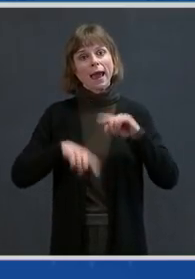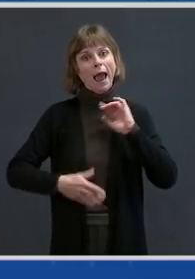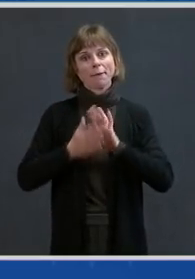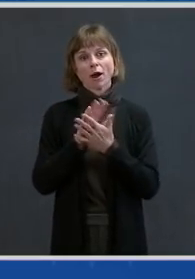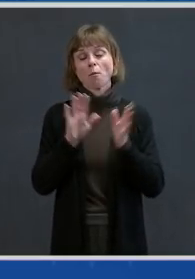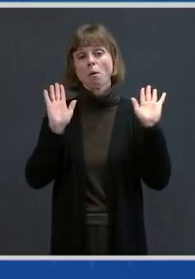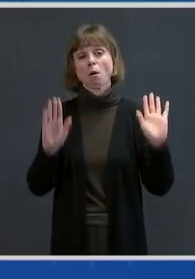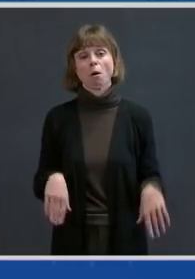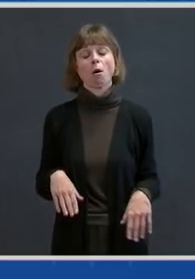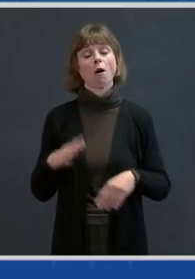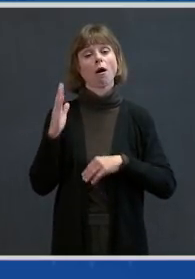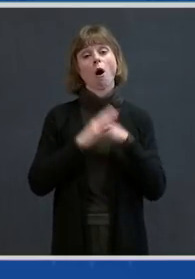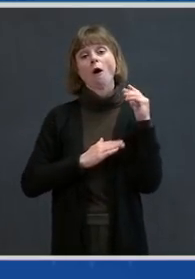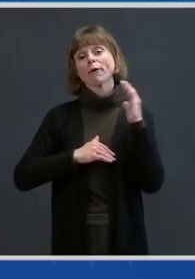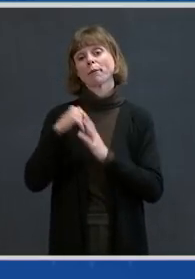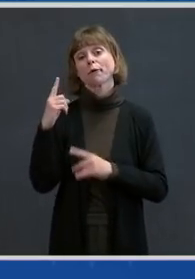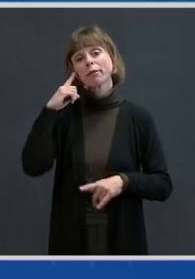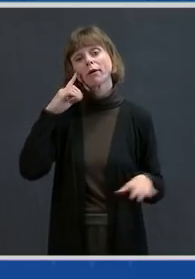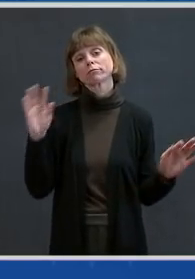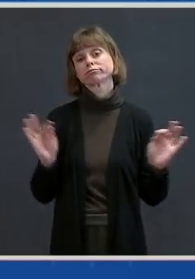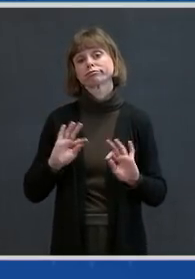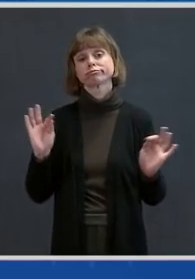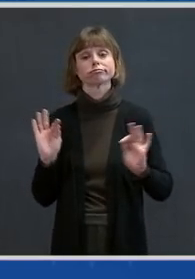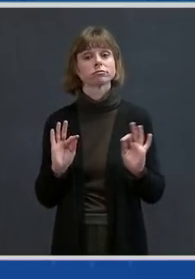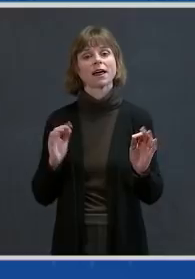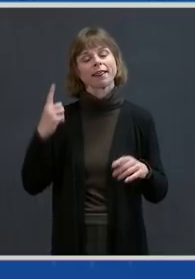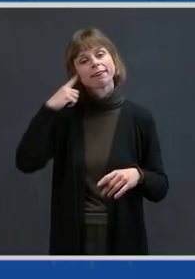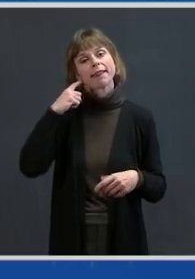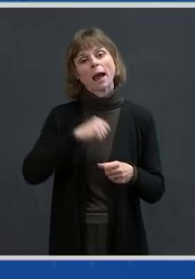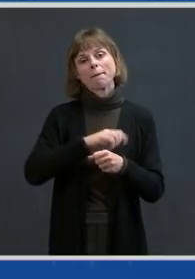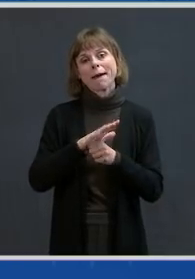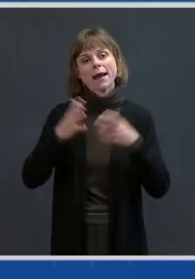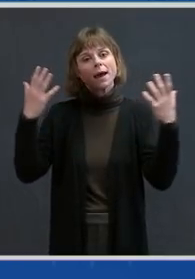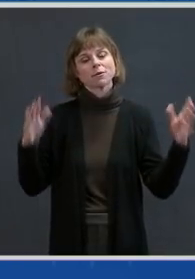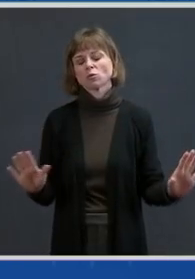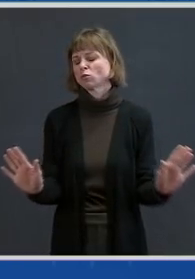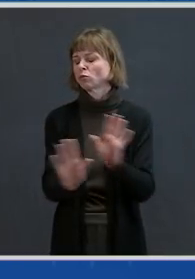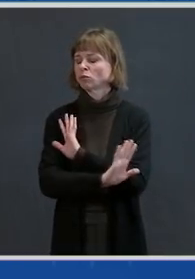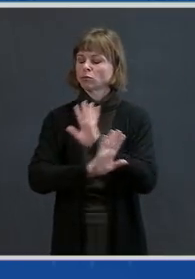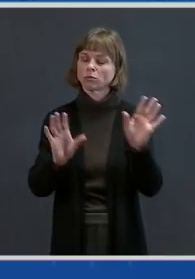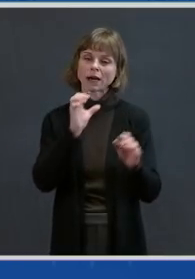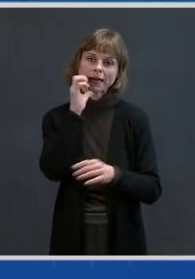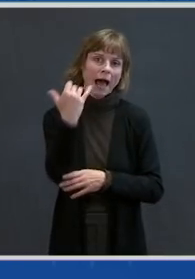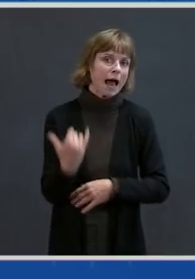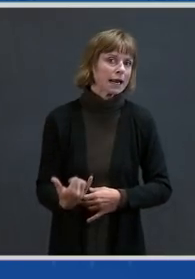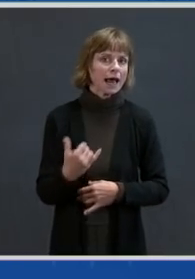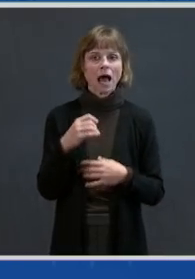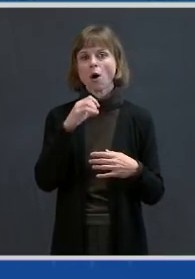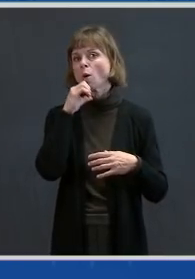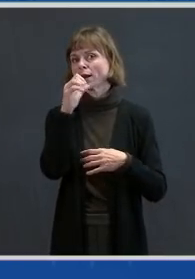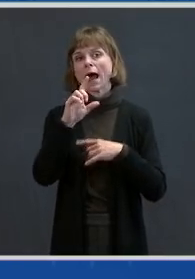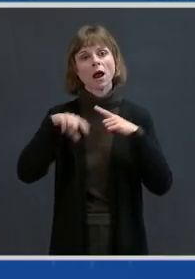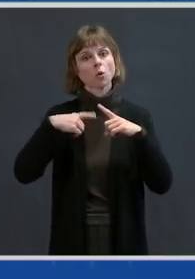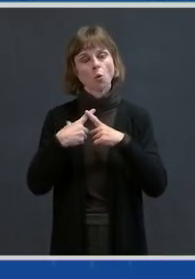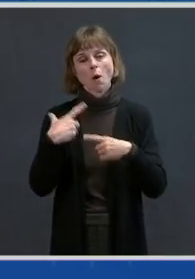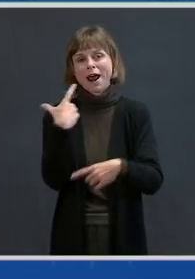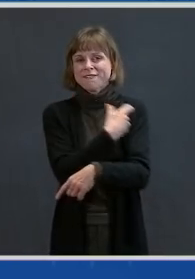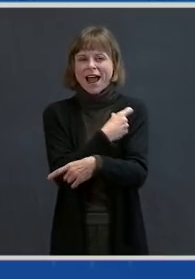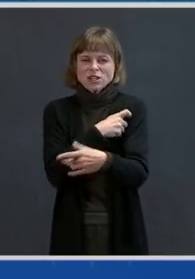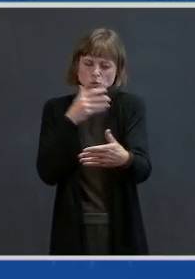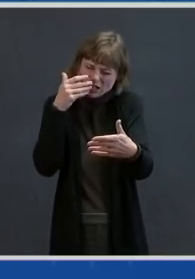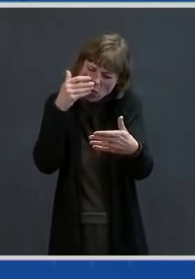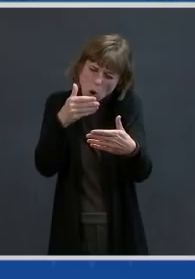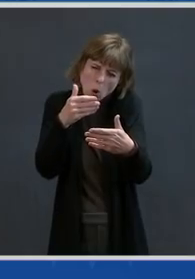that the worst of the pandemic is behind us. Not now, not when mass vaccination is so very close,